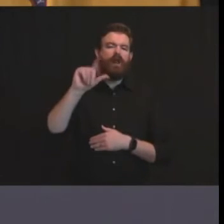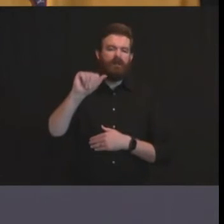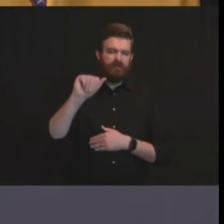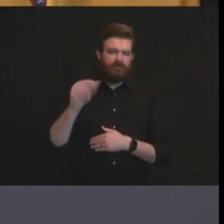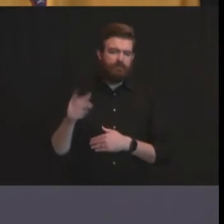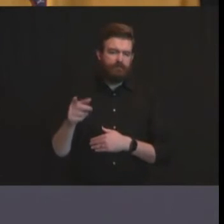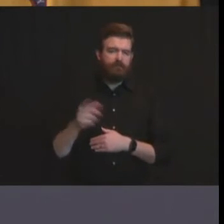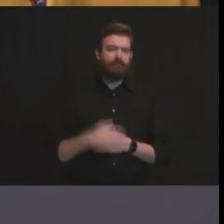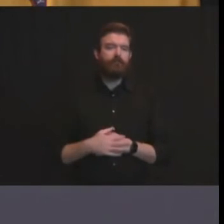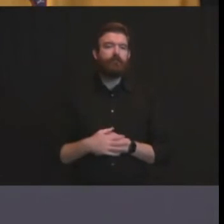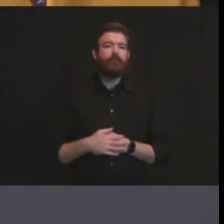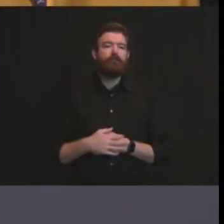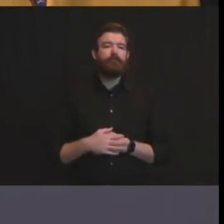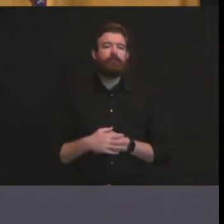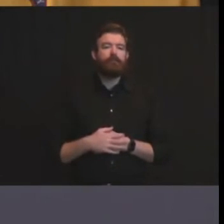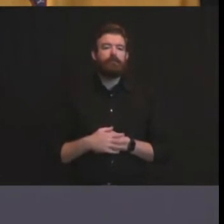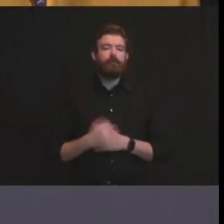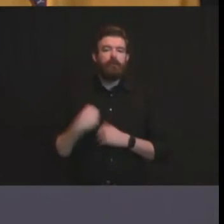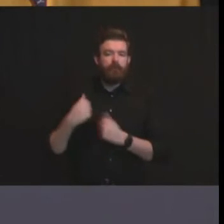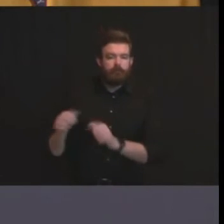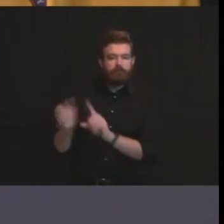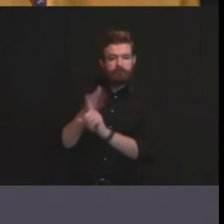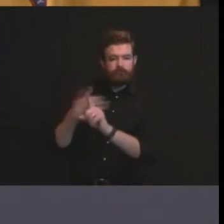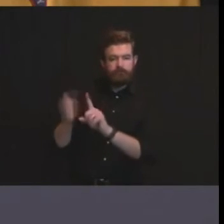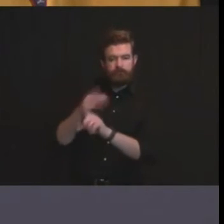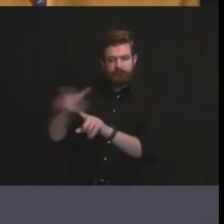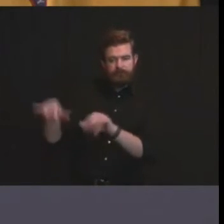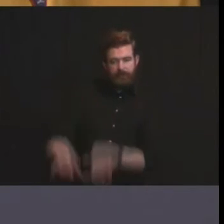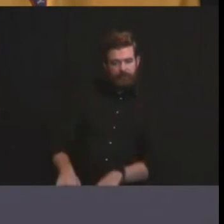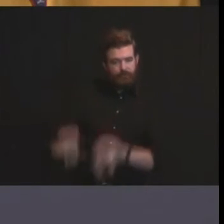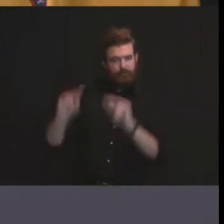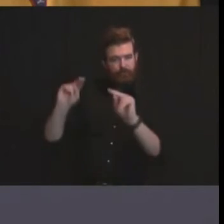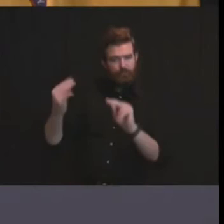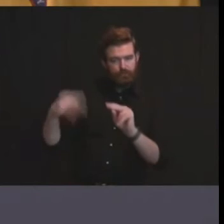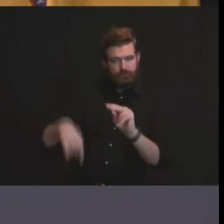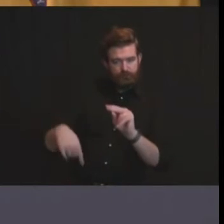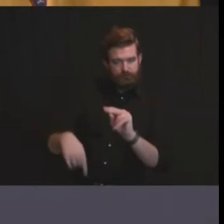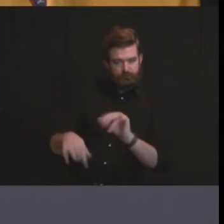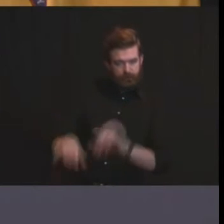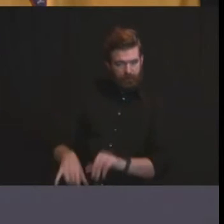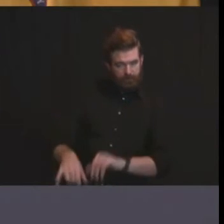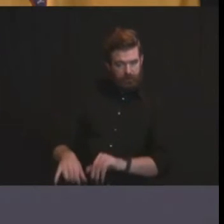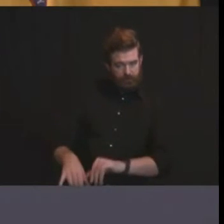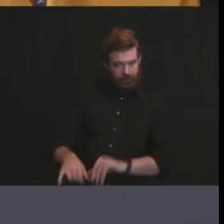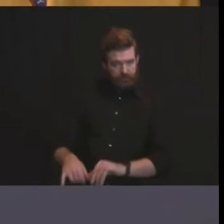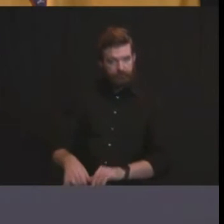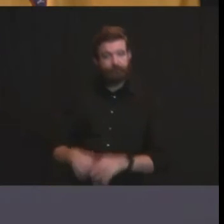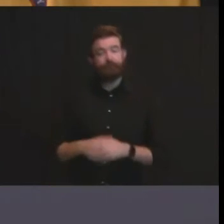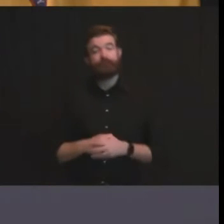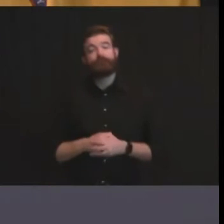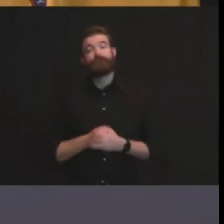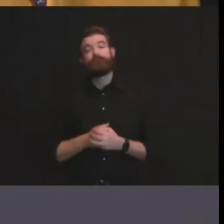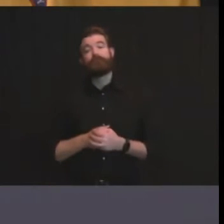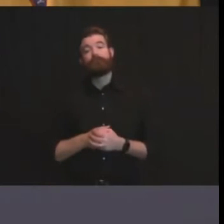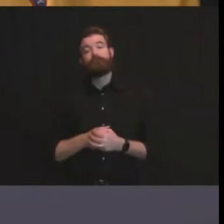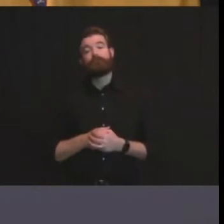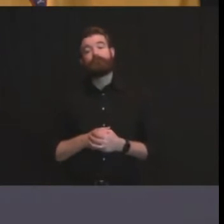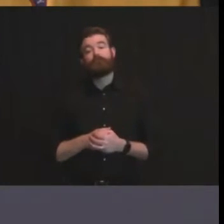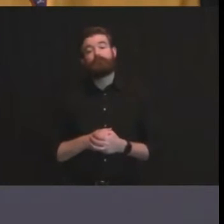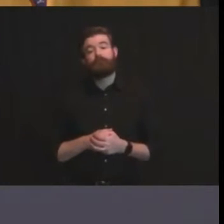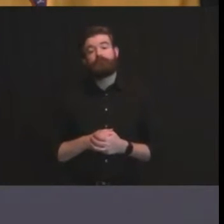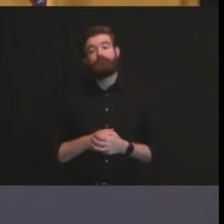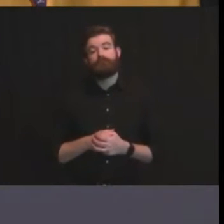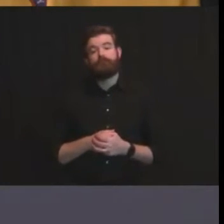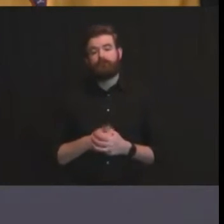give it everything we've got yeah i'm a i'm a big believer in diversity um i acknowledge and take the